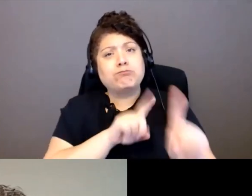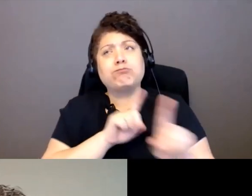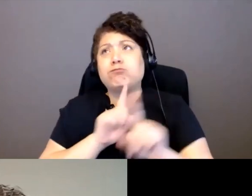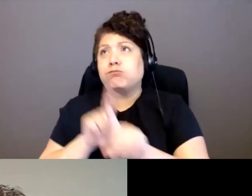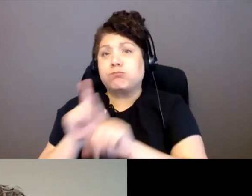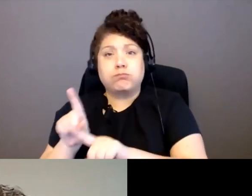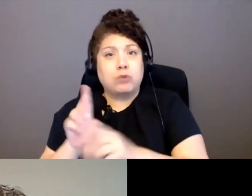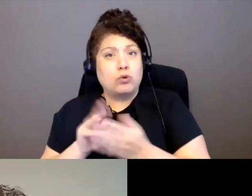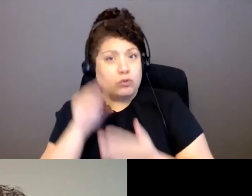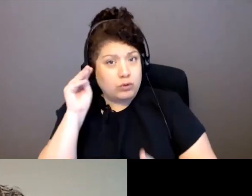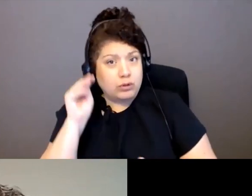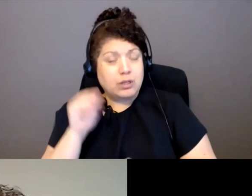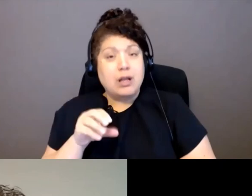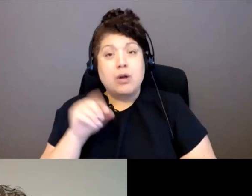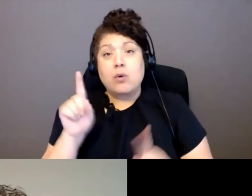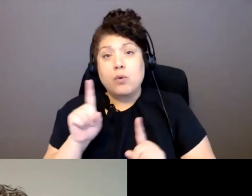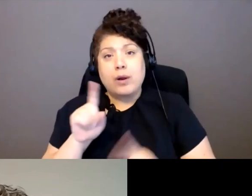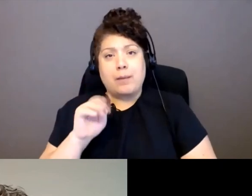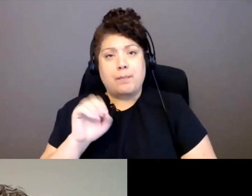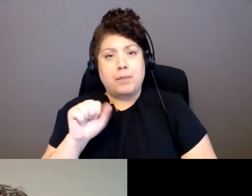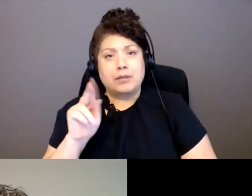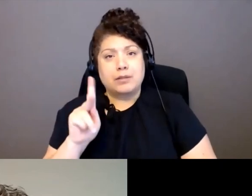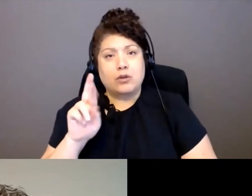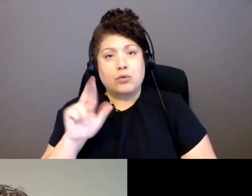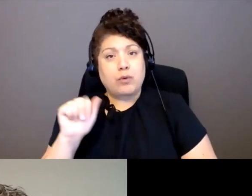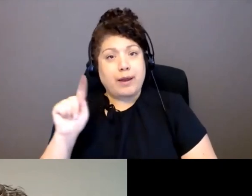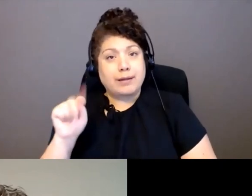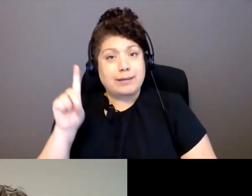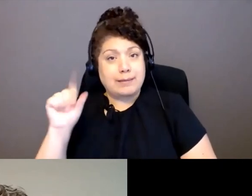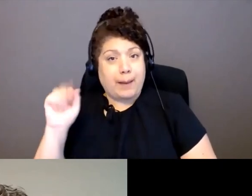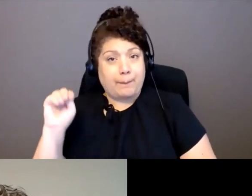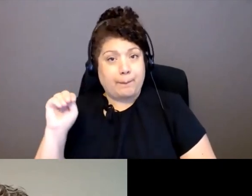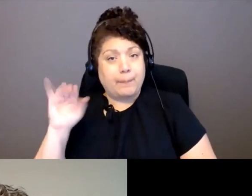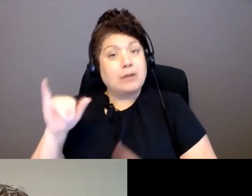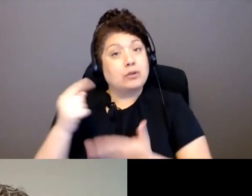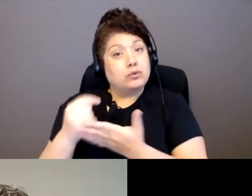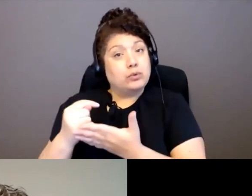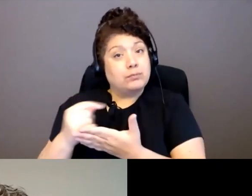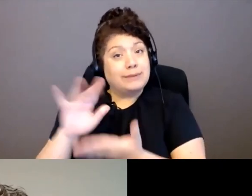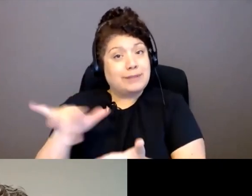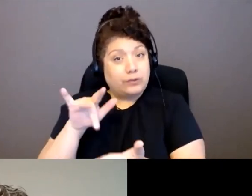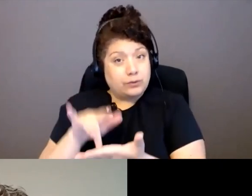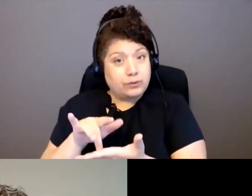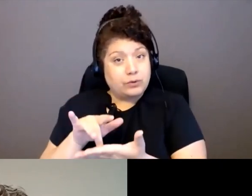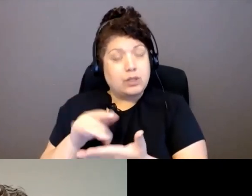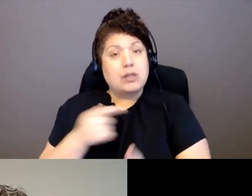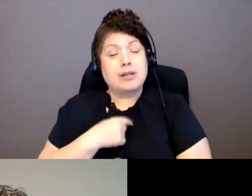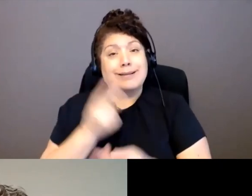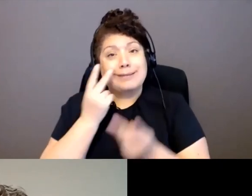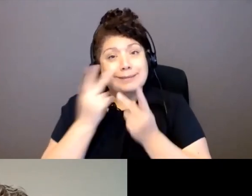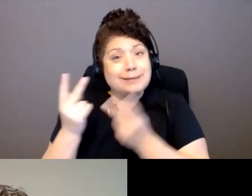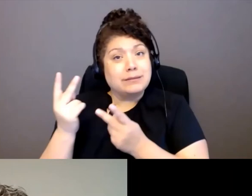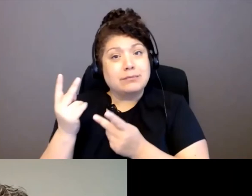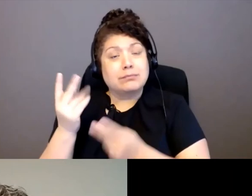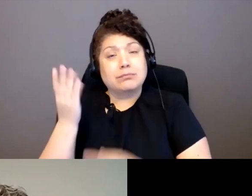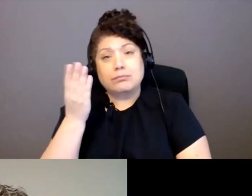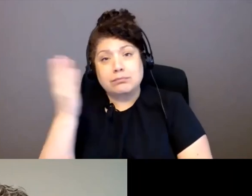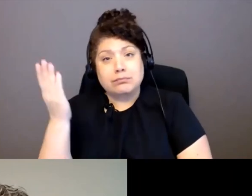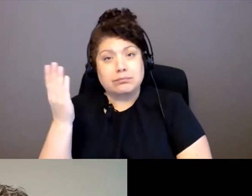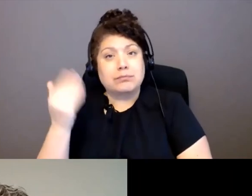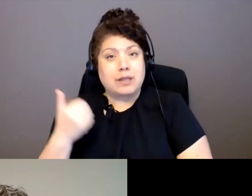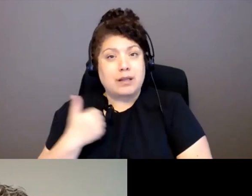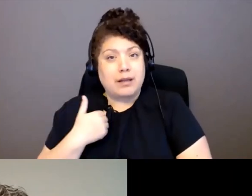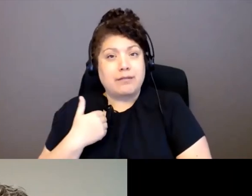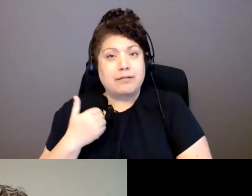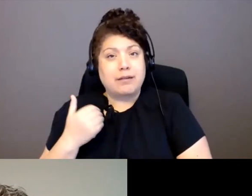at the Musgra Dam Treatment Center. And I see the elders over there and, you